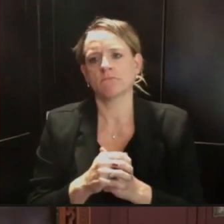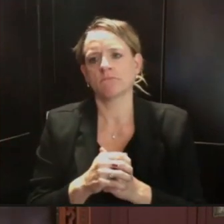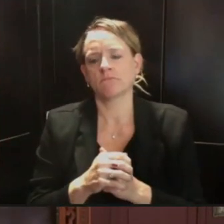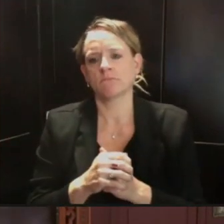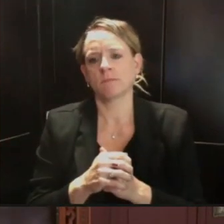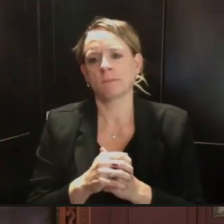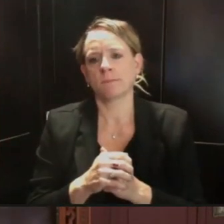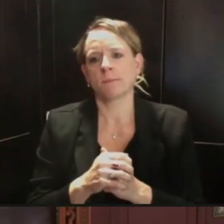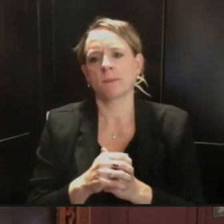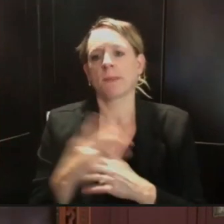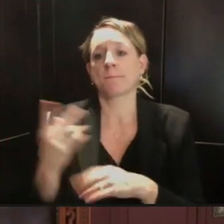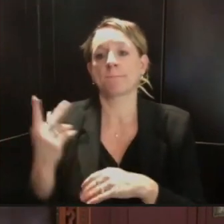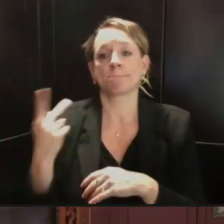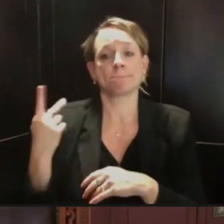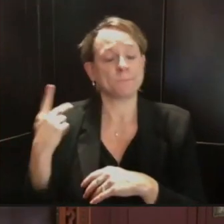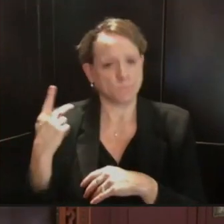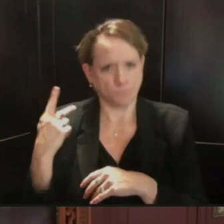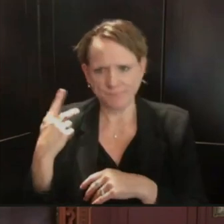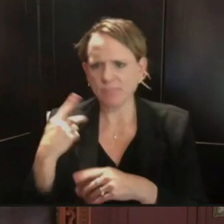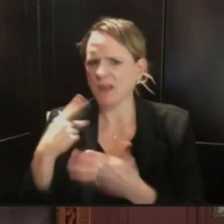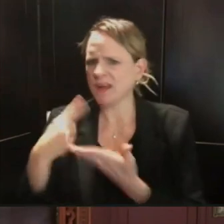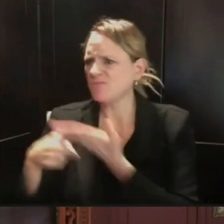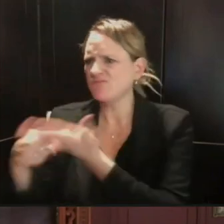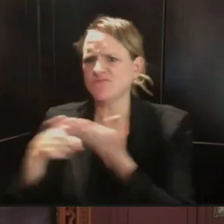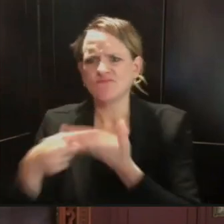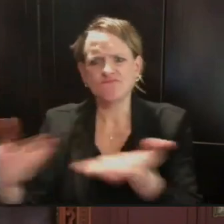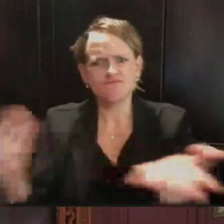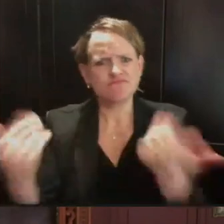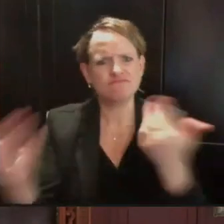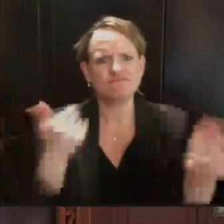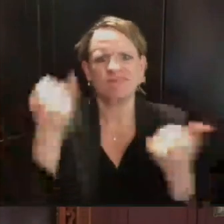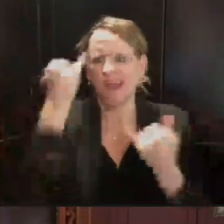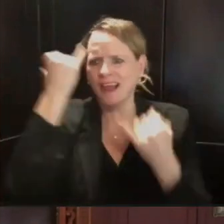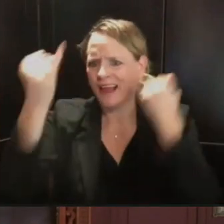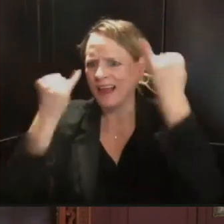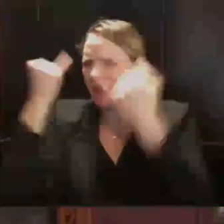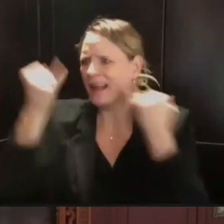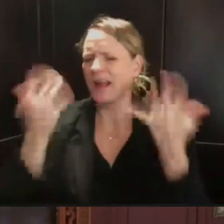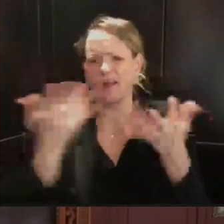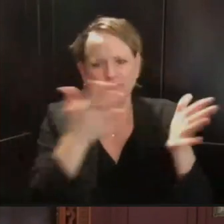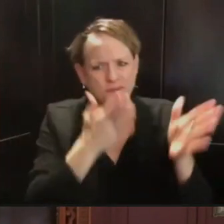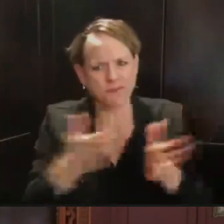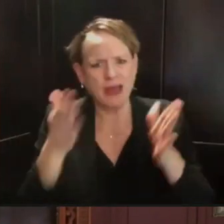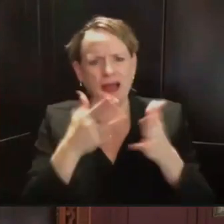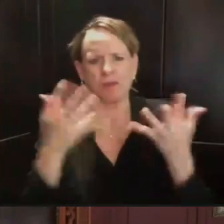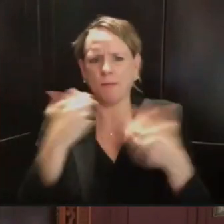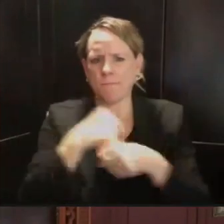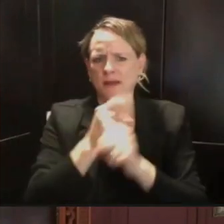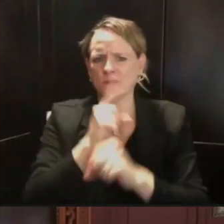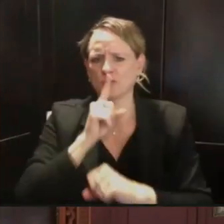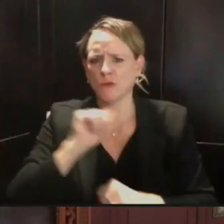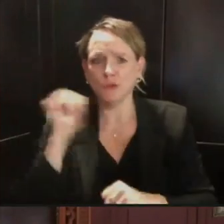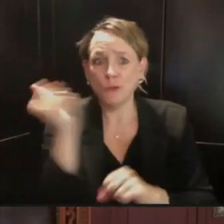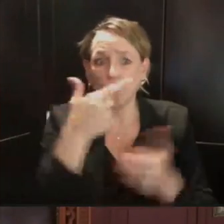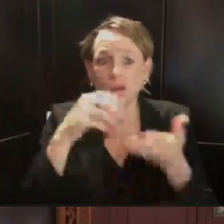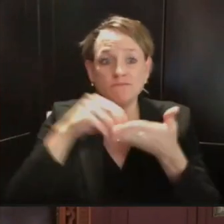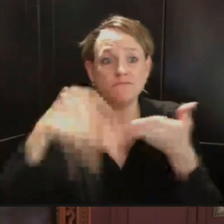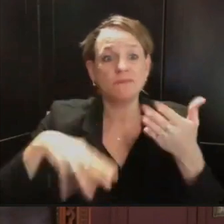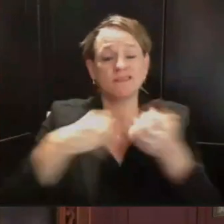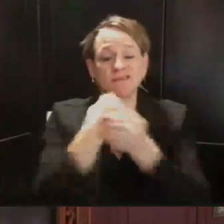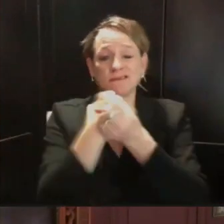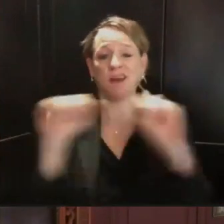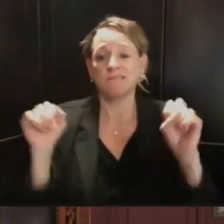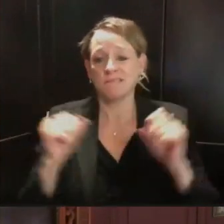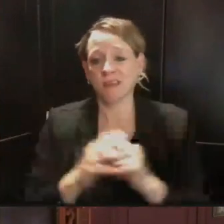together to make sure that everybody, everybody's safe. So, uh, as far as specific, uh, interventions,